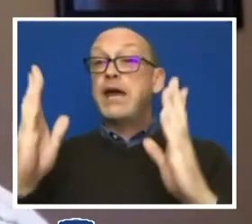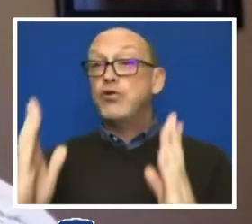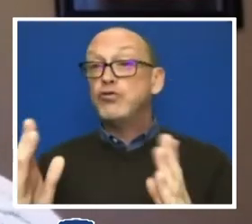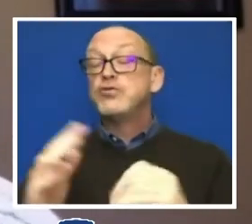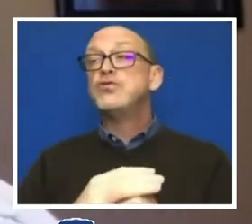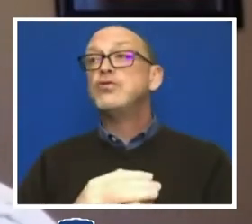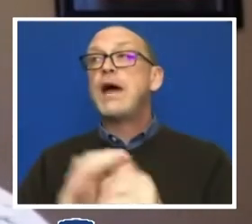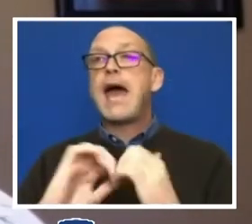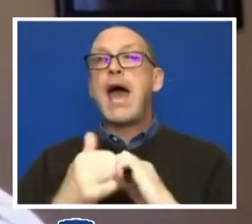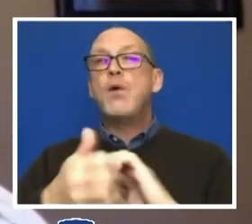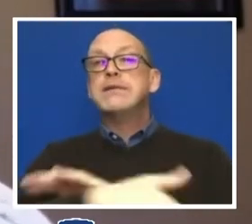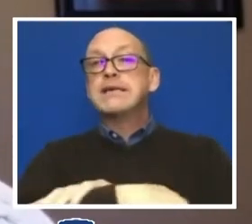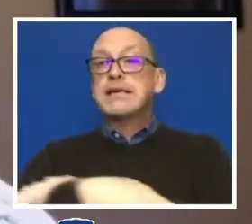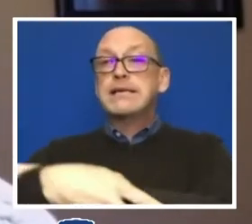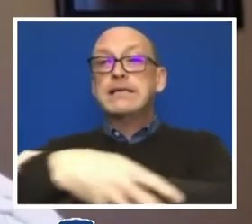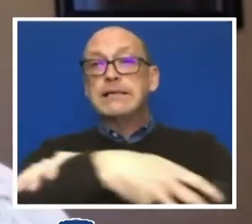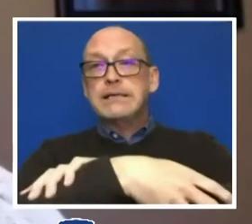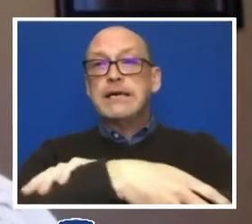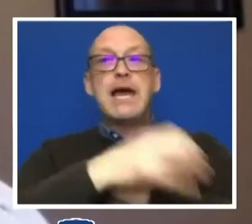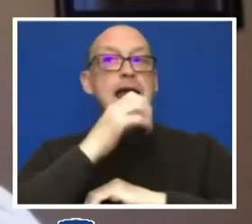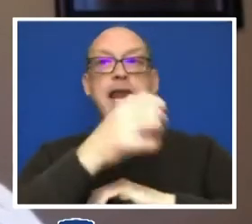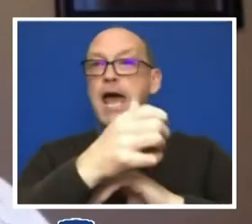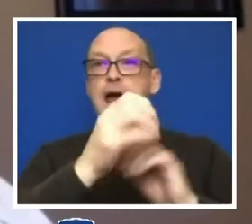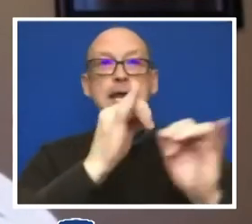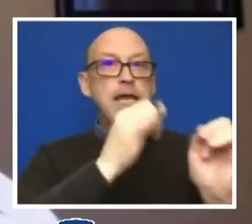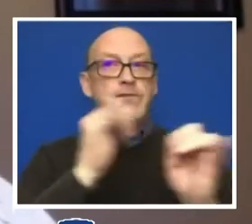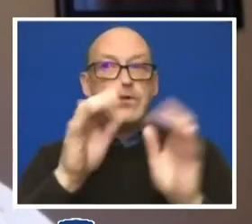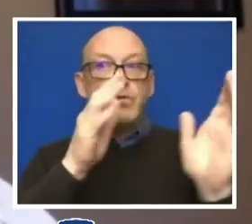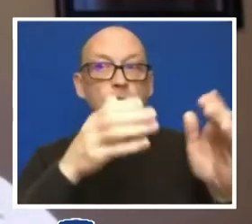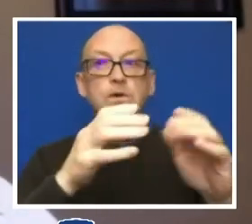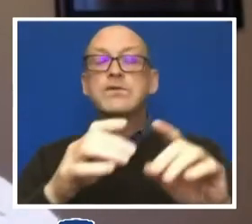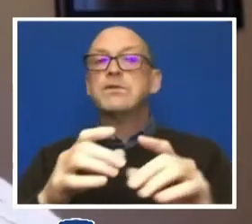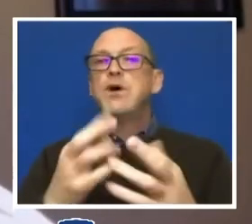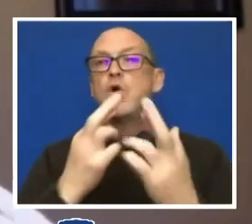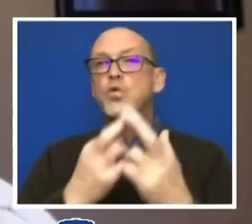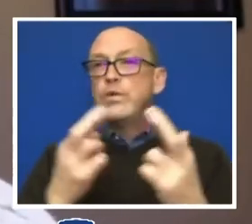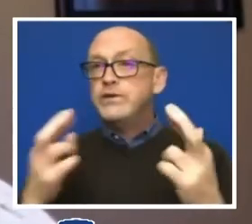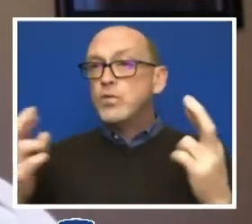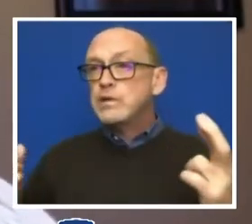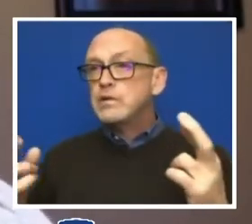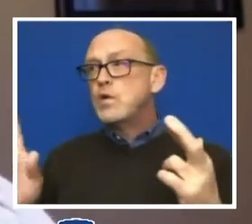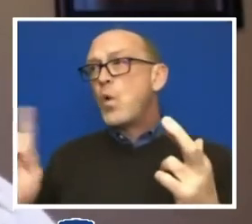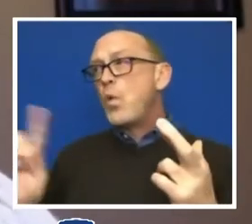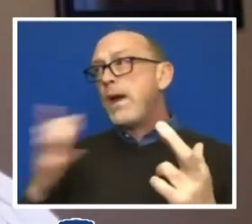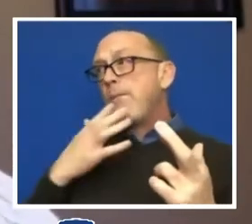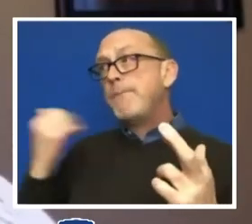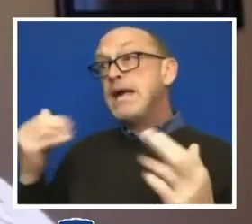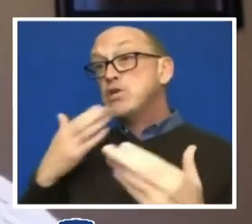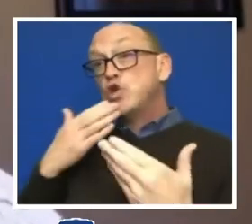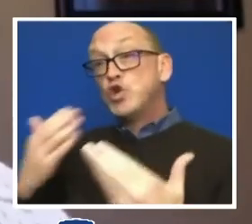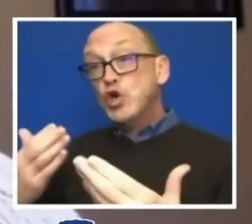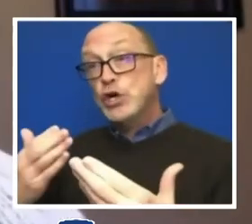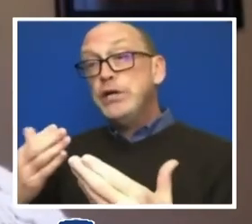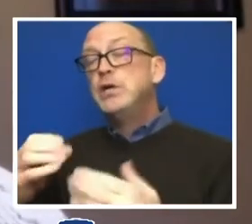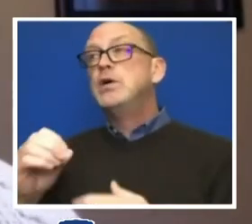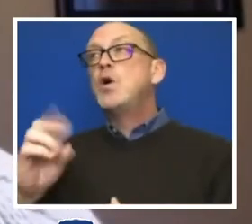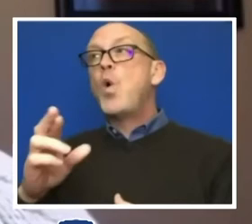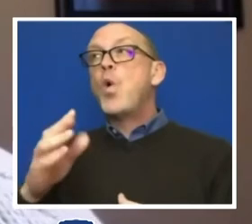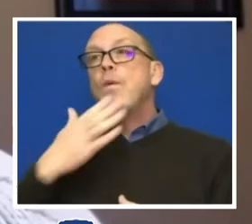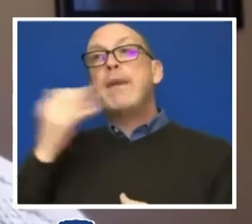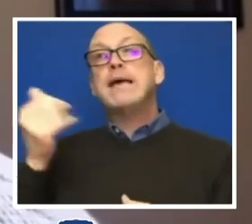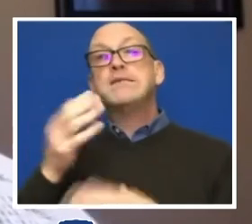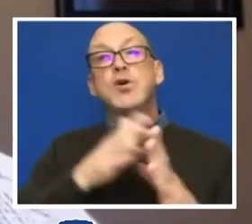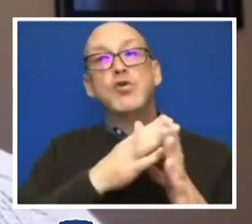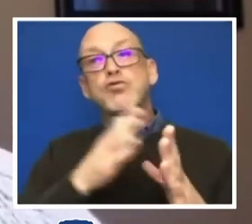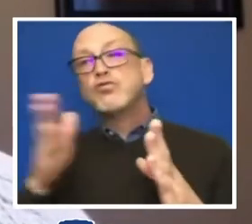collaborative rather than individual focused and where the resources can do the best good or the best across the